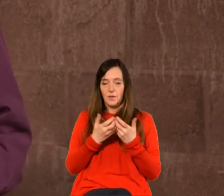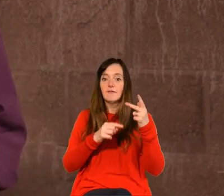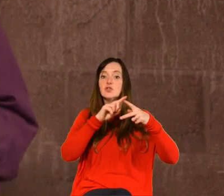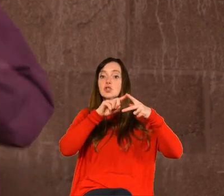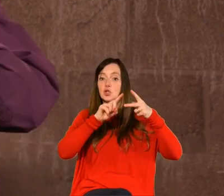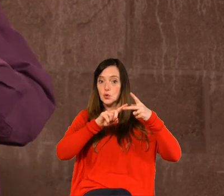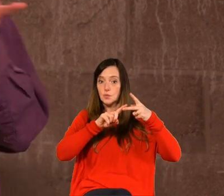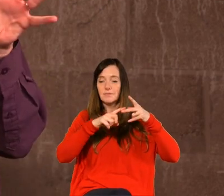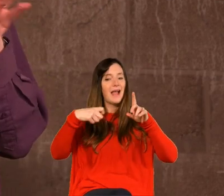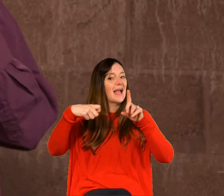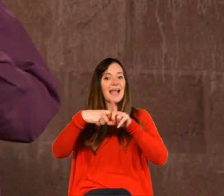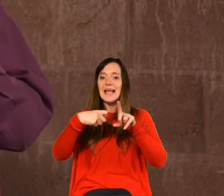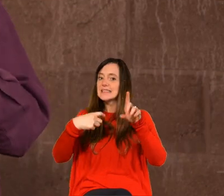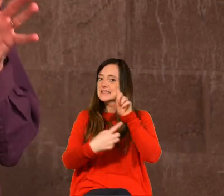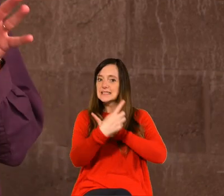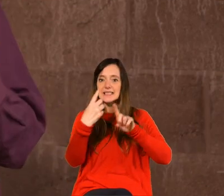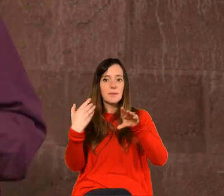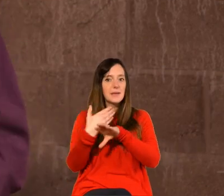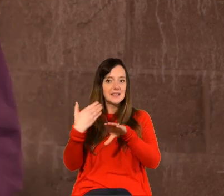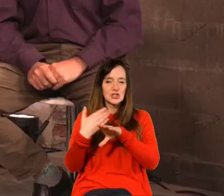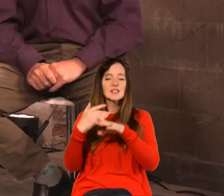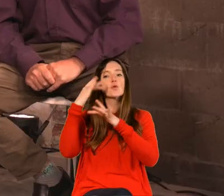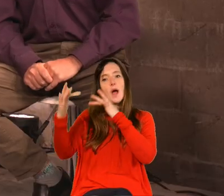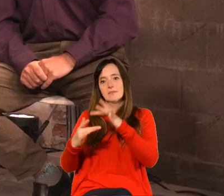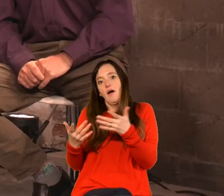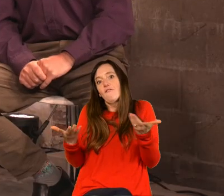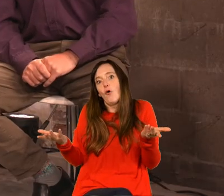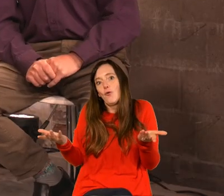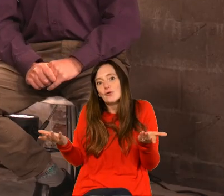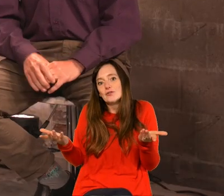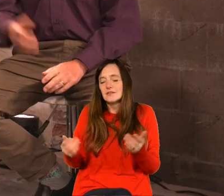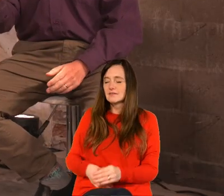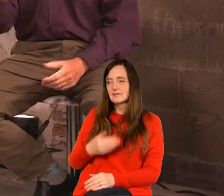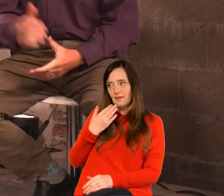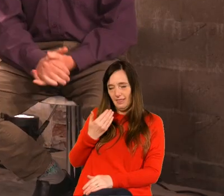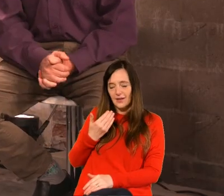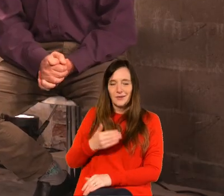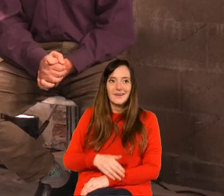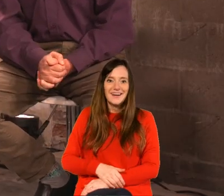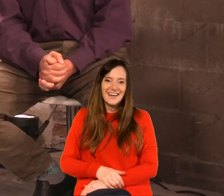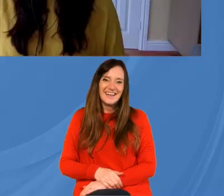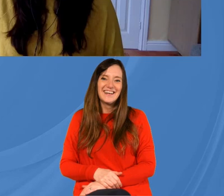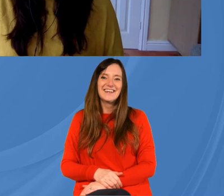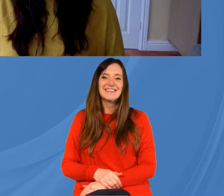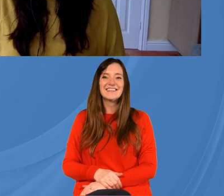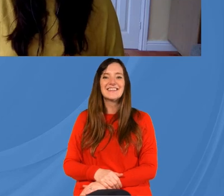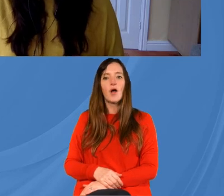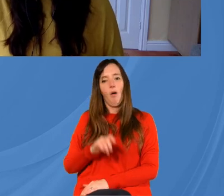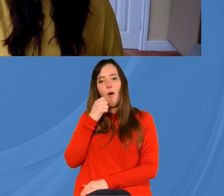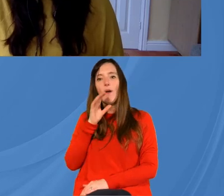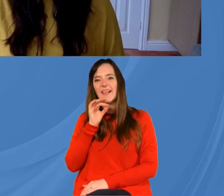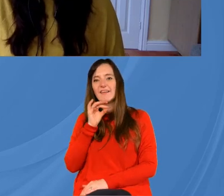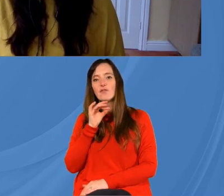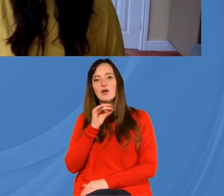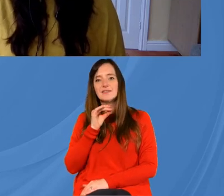keswick ministries website and everything linked through there all great stuff thank you thank you very much okay that's uh the uh the invoice will be in the post you come back yeah